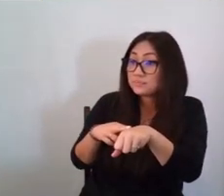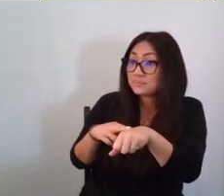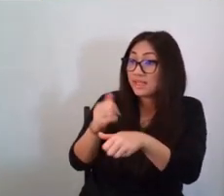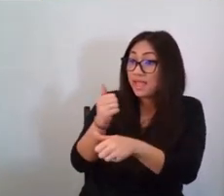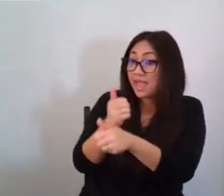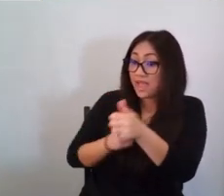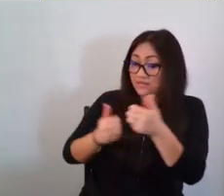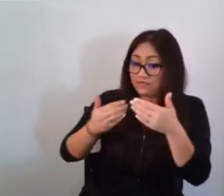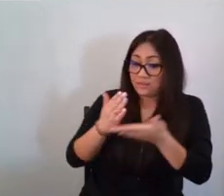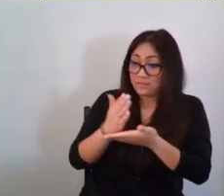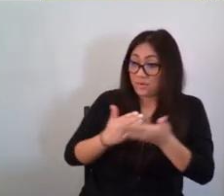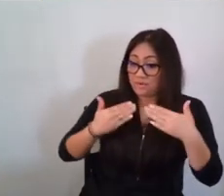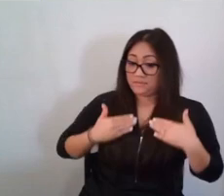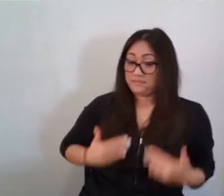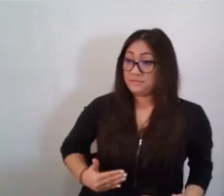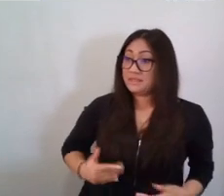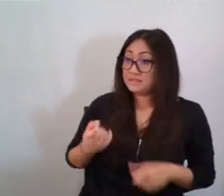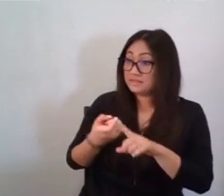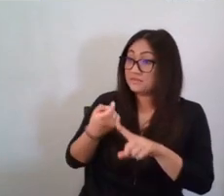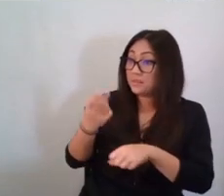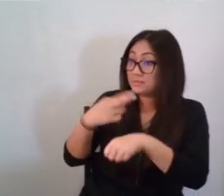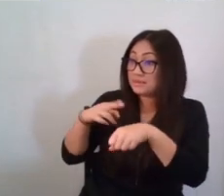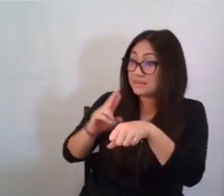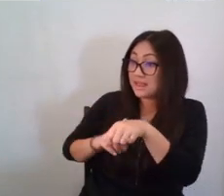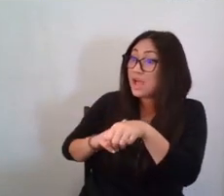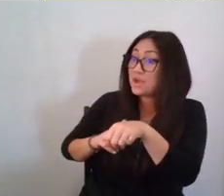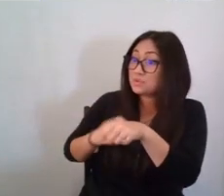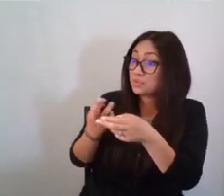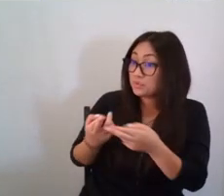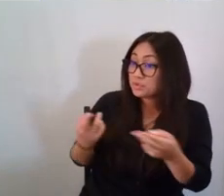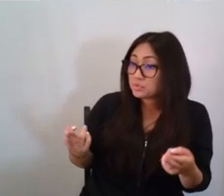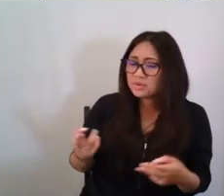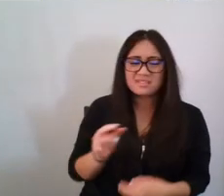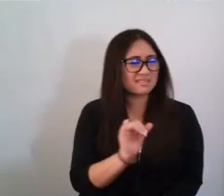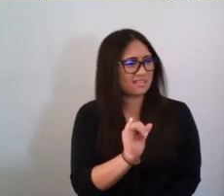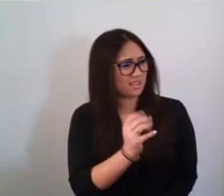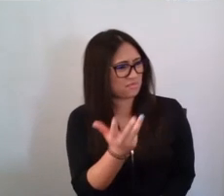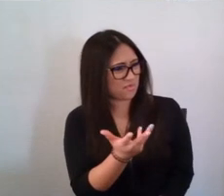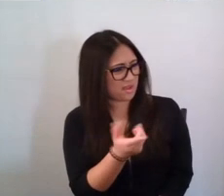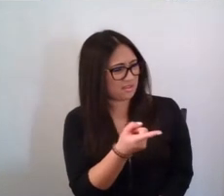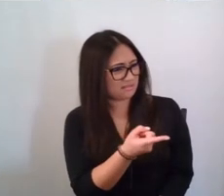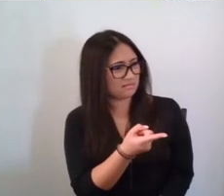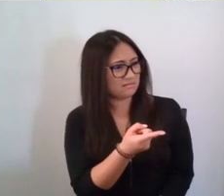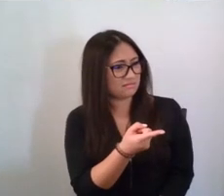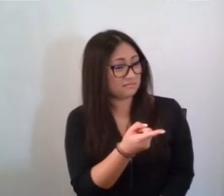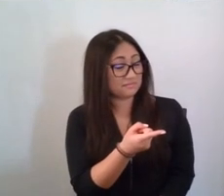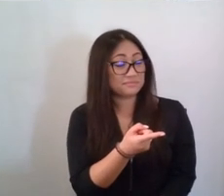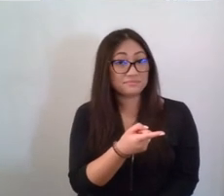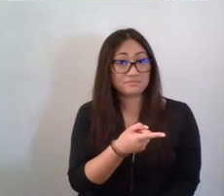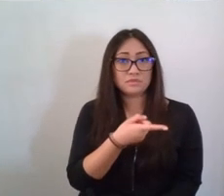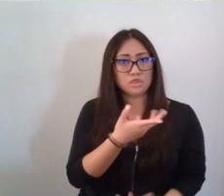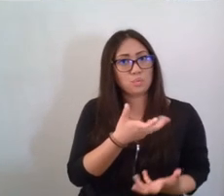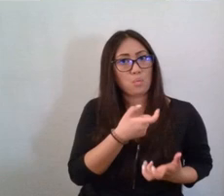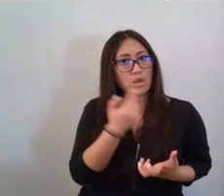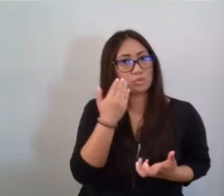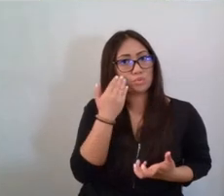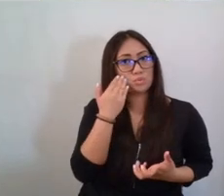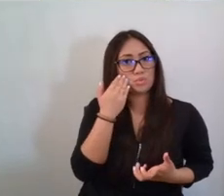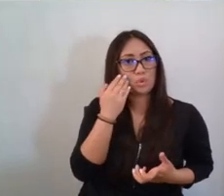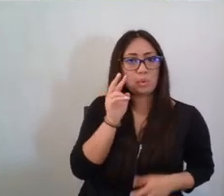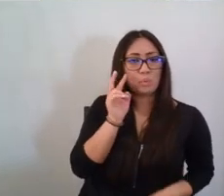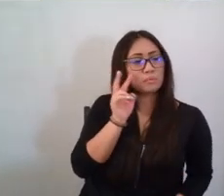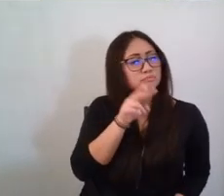me comes from a natural resource. Like what? Patty wanted to know, peering in through Bernie's windows.